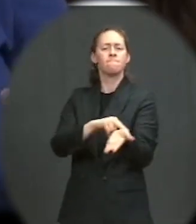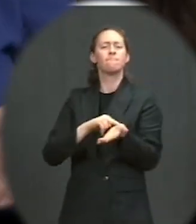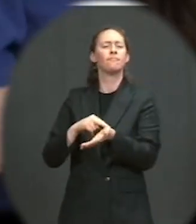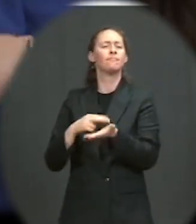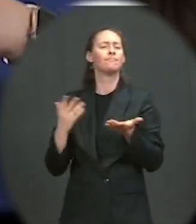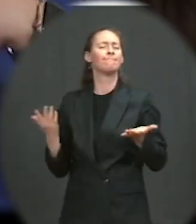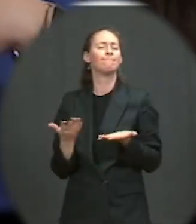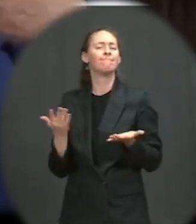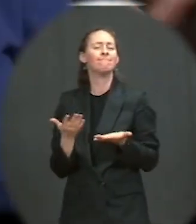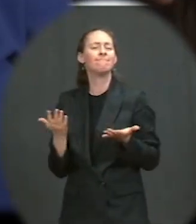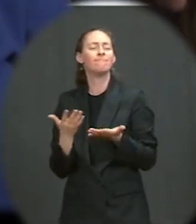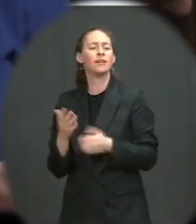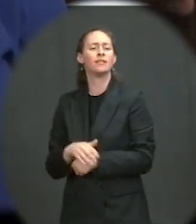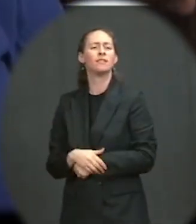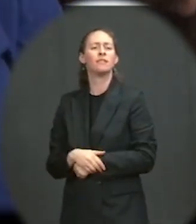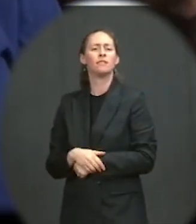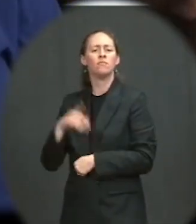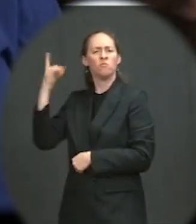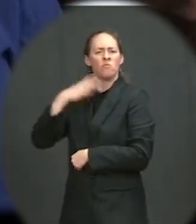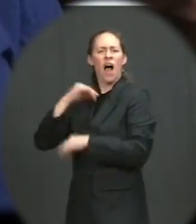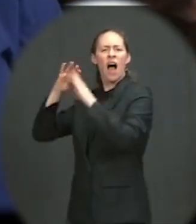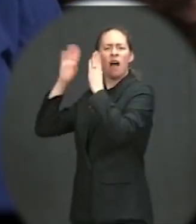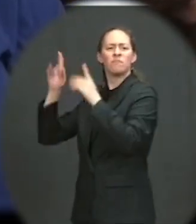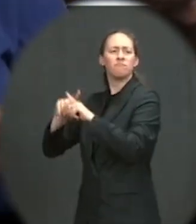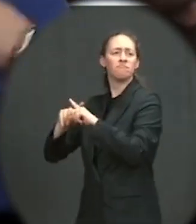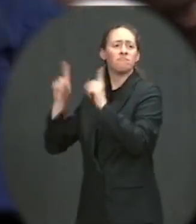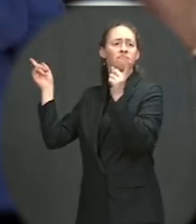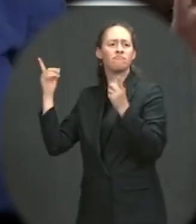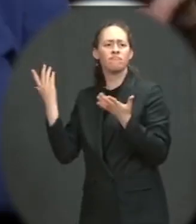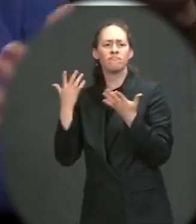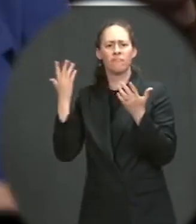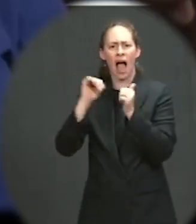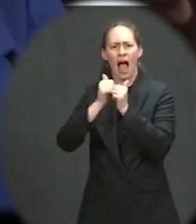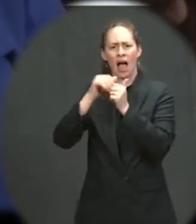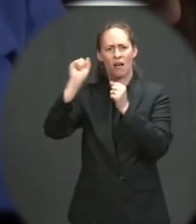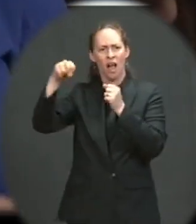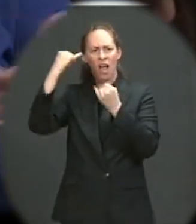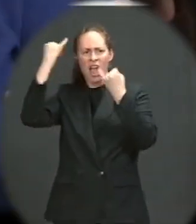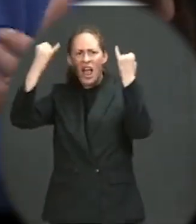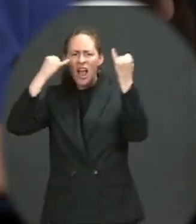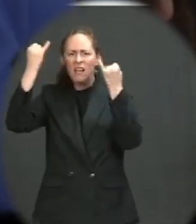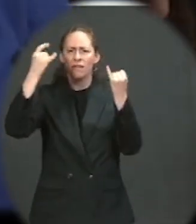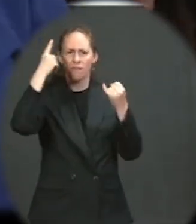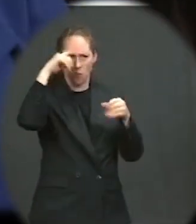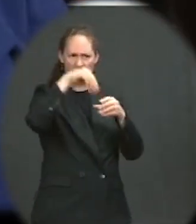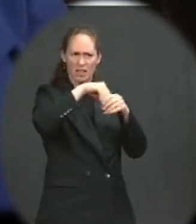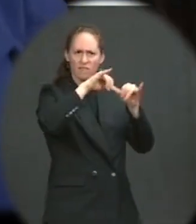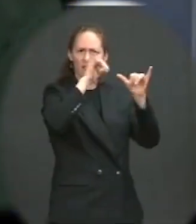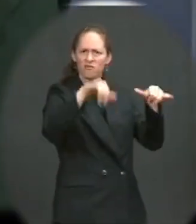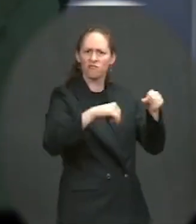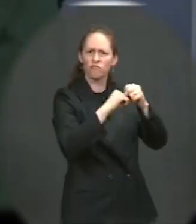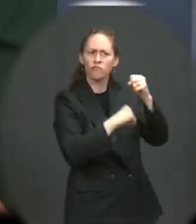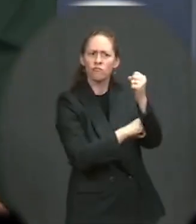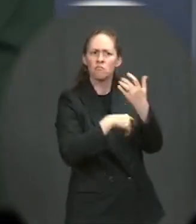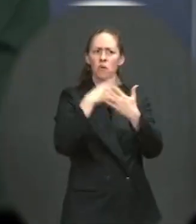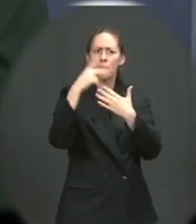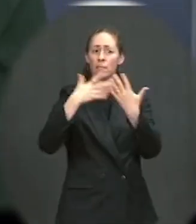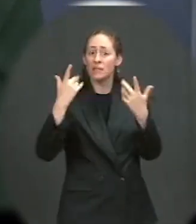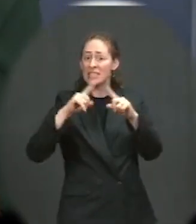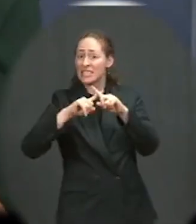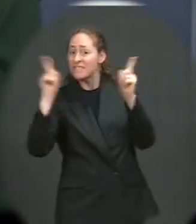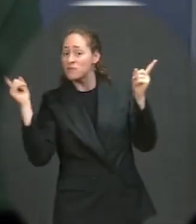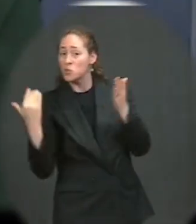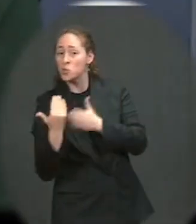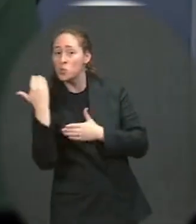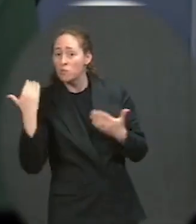offered for paying for these infrastructure programs that we have not learned of from you before? Well, there's no question. As you